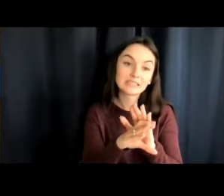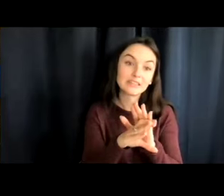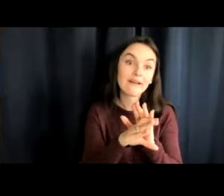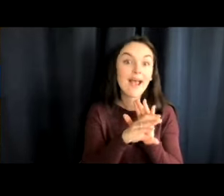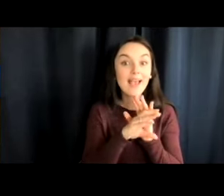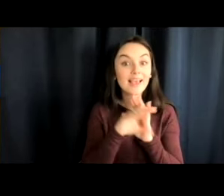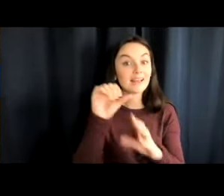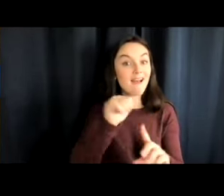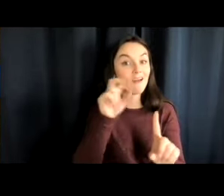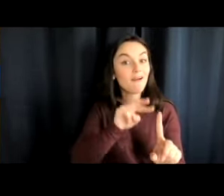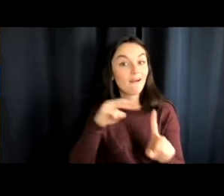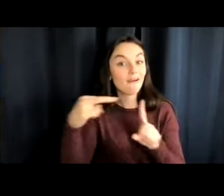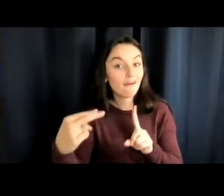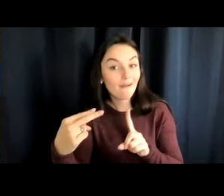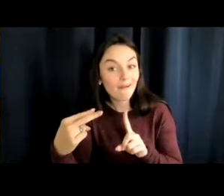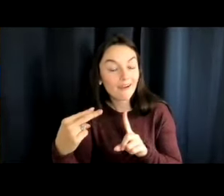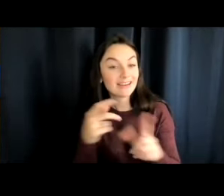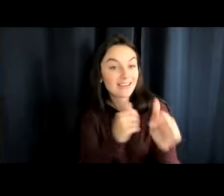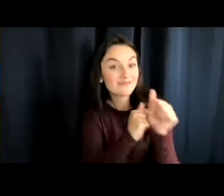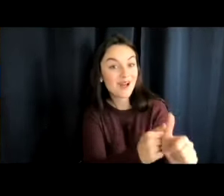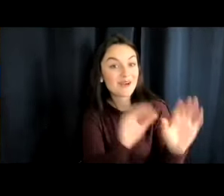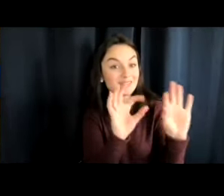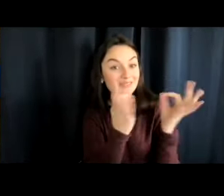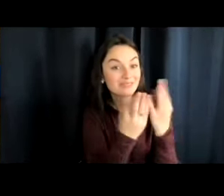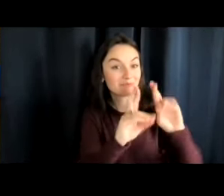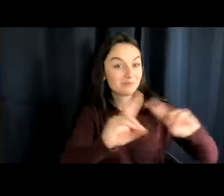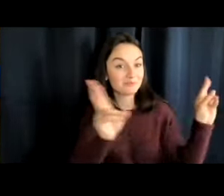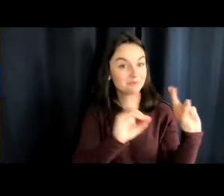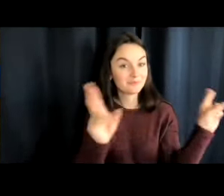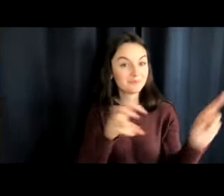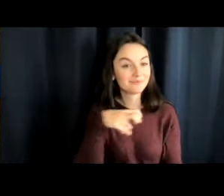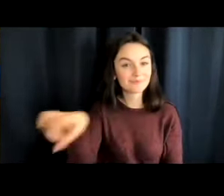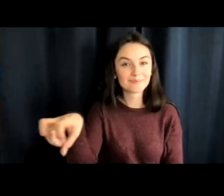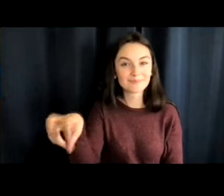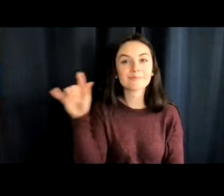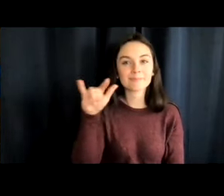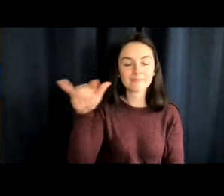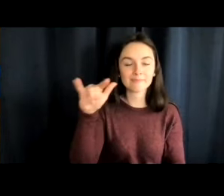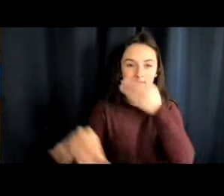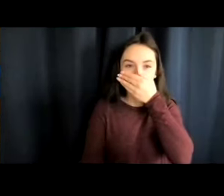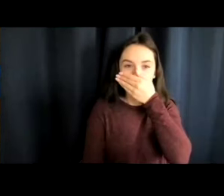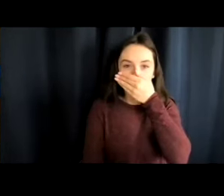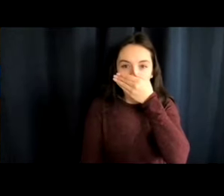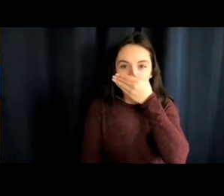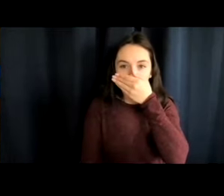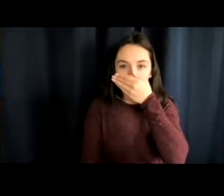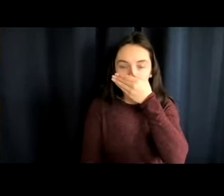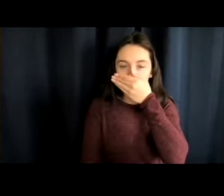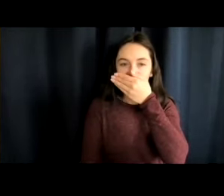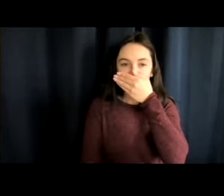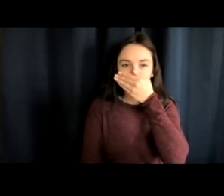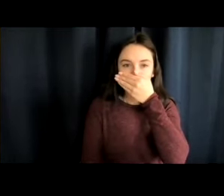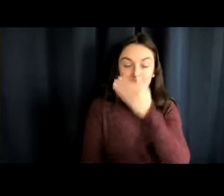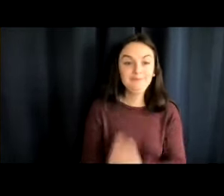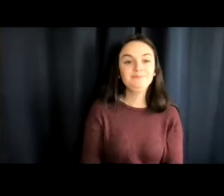perspective, follows a family getting ready on their trip to go to the airport and to go traveling. So let me